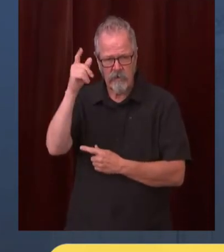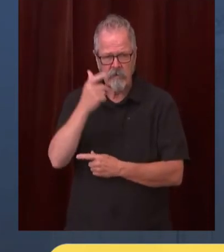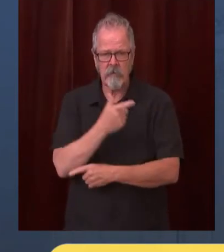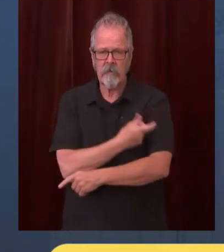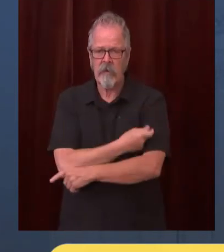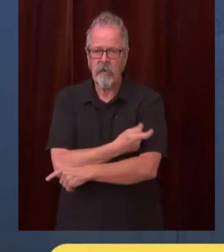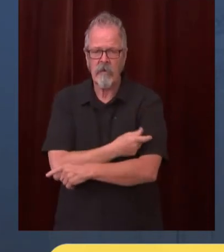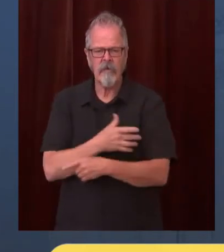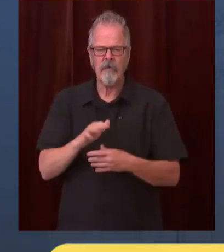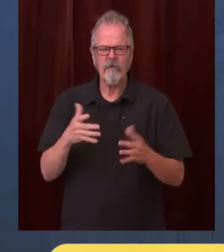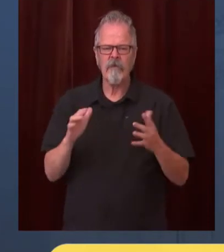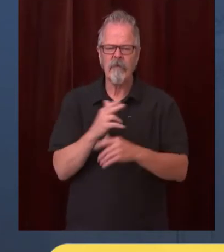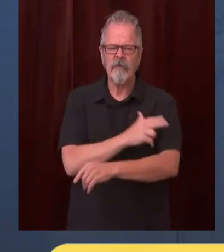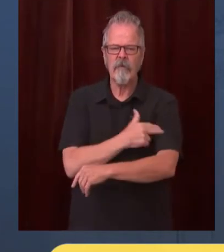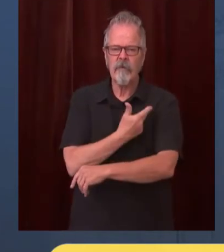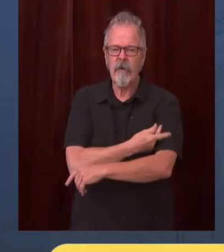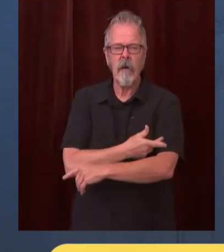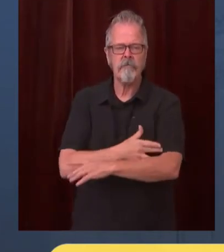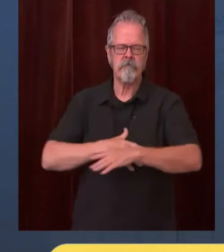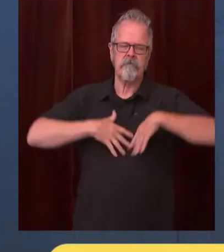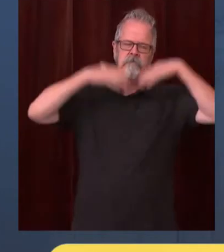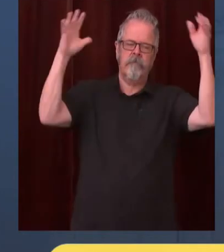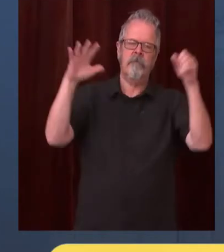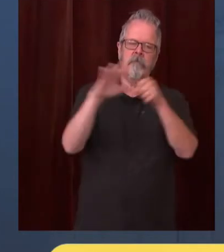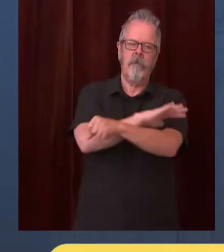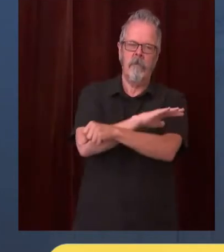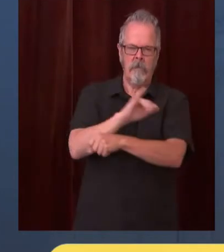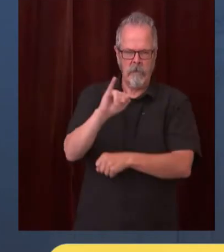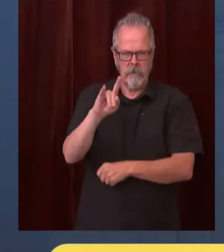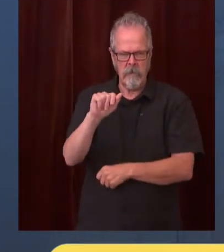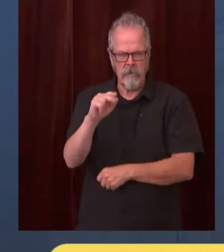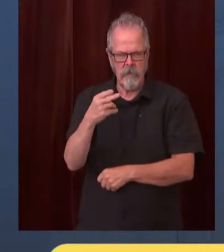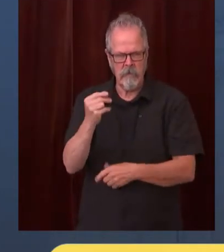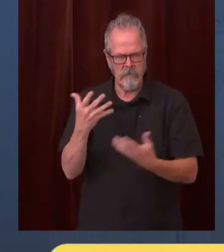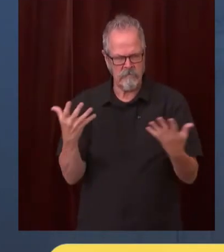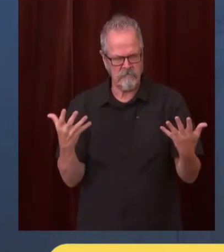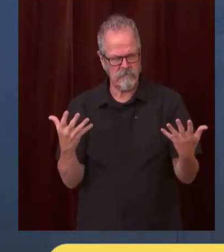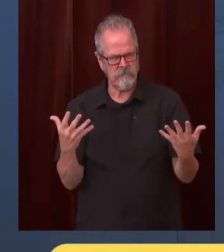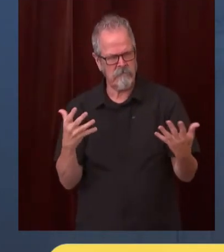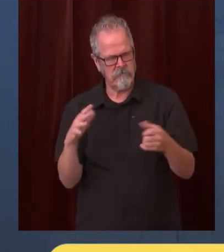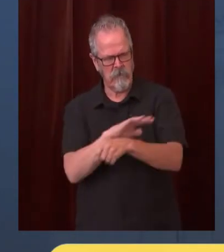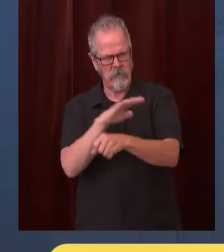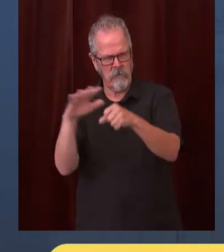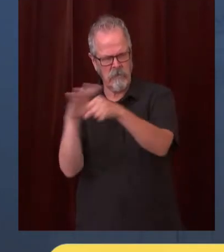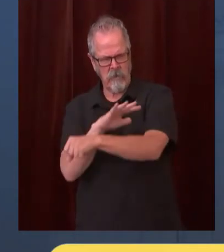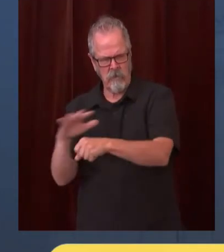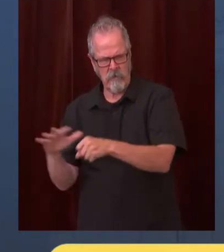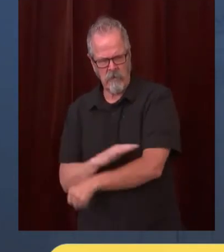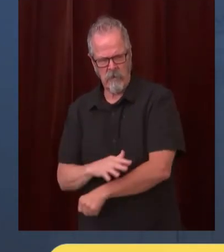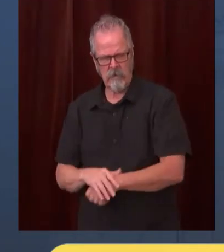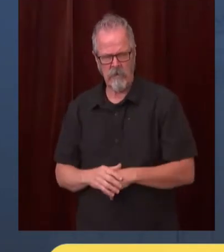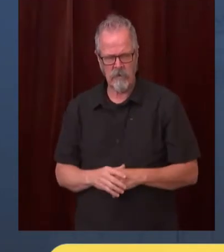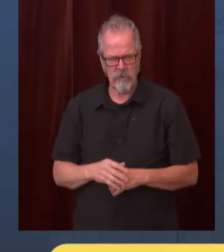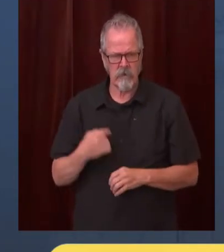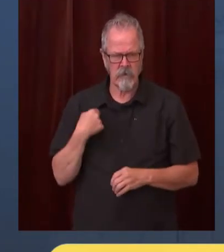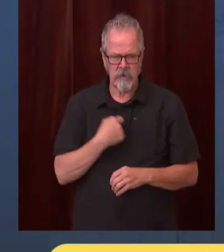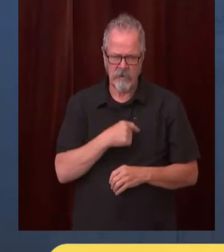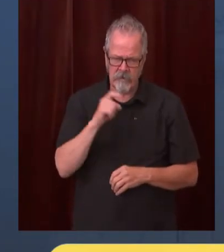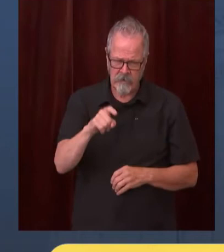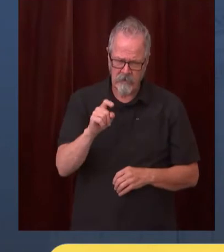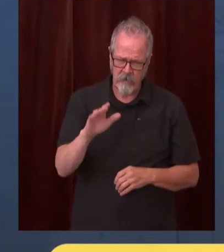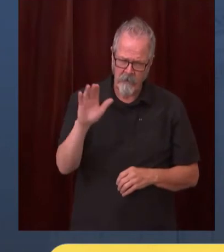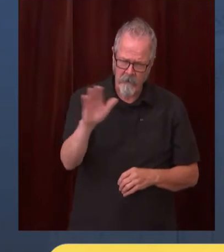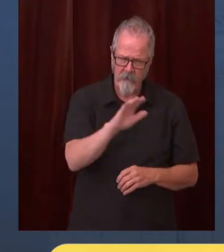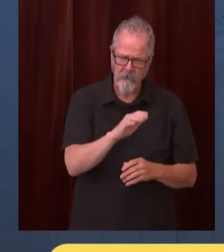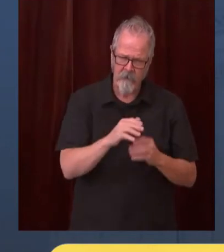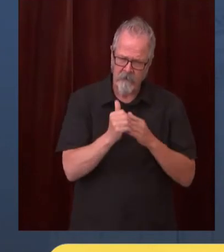idaho government to do more to preserve their citizens health because we know that their medical crisis is becoming our problem